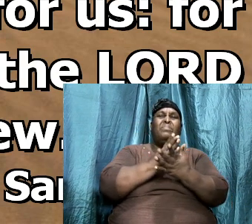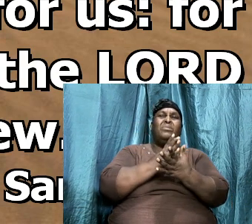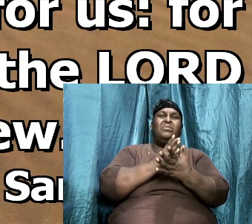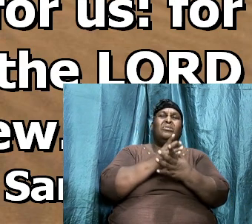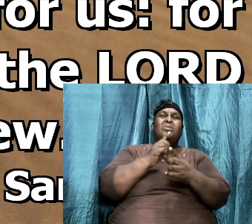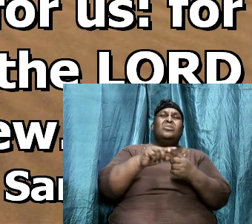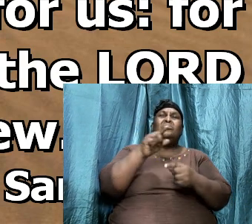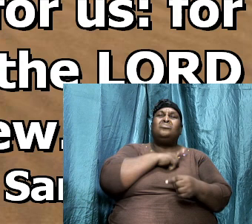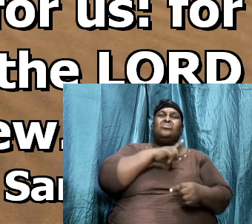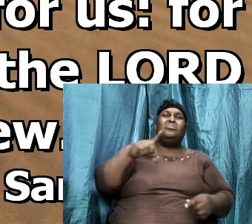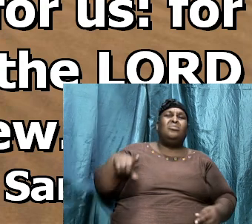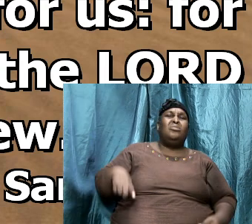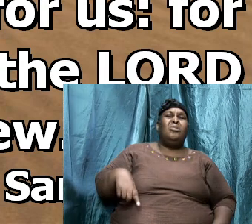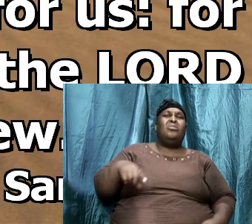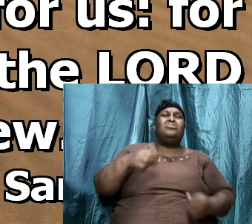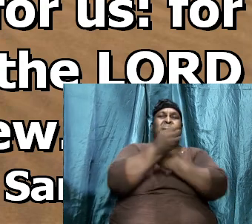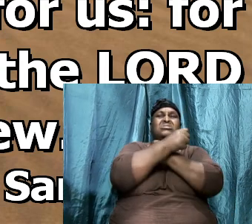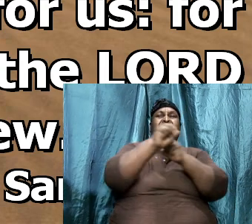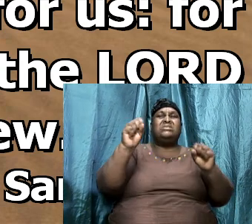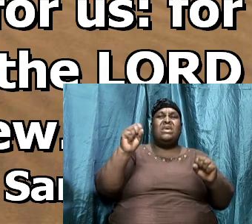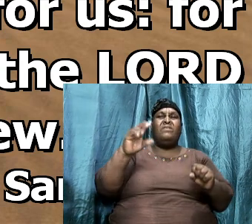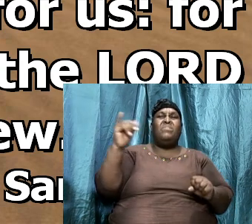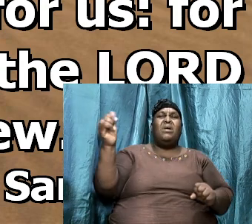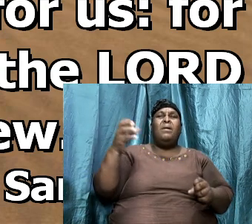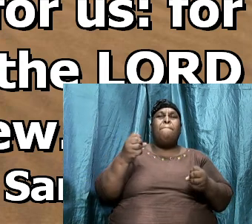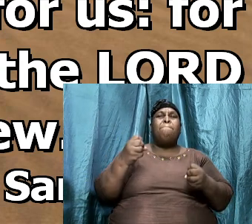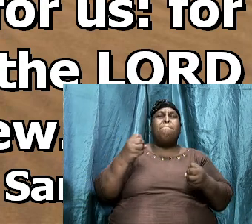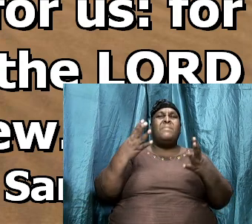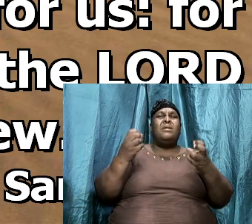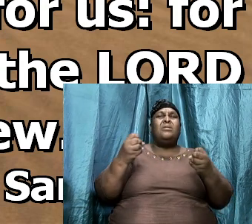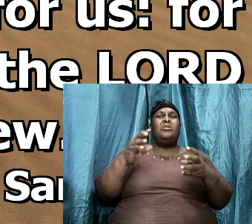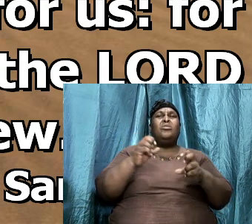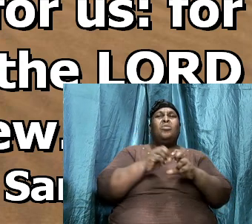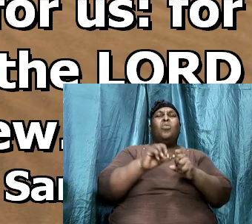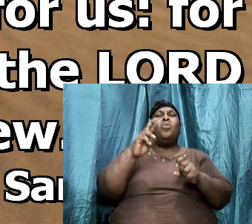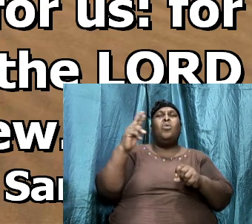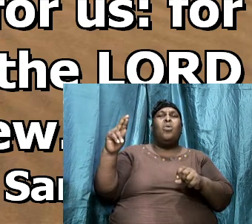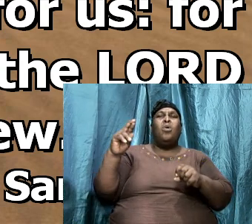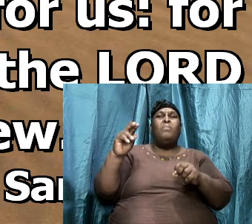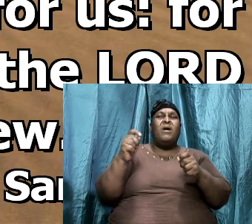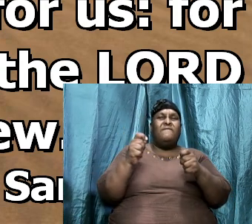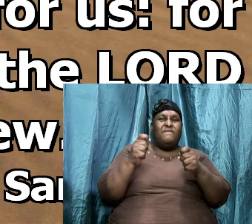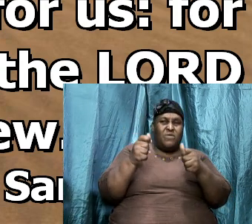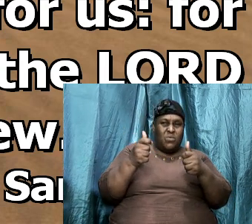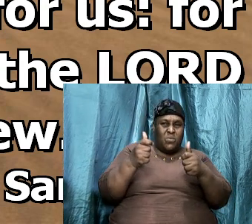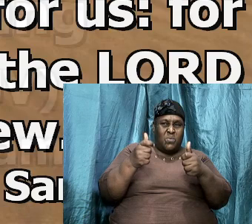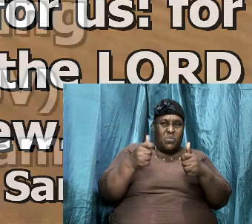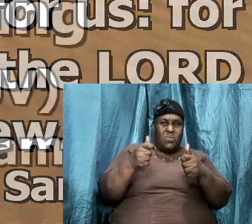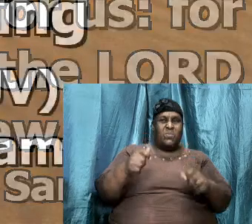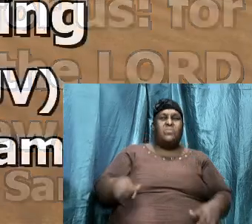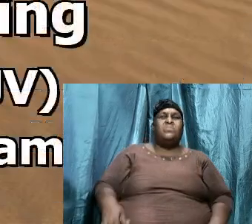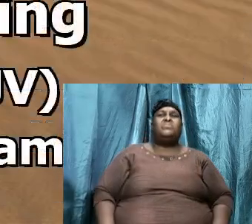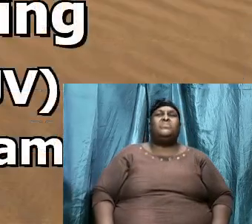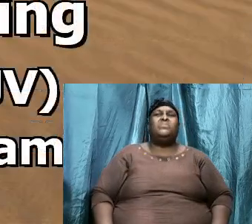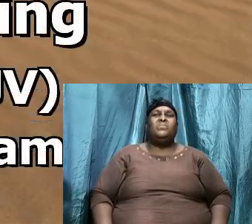restraint of the Lord to save by few or to save by many